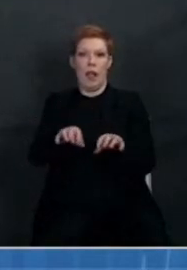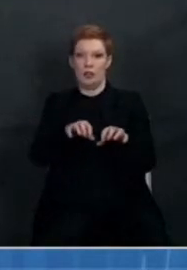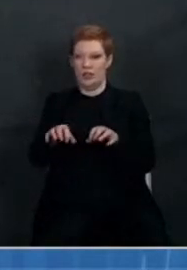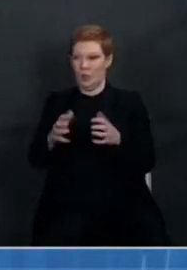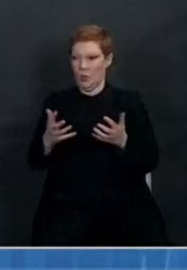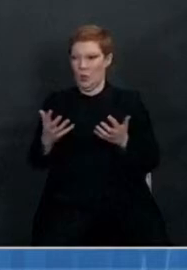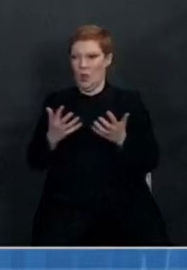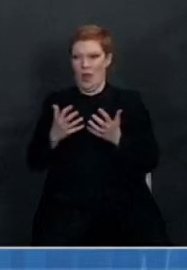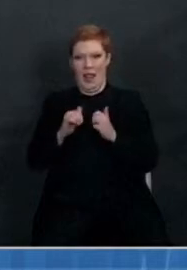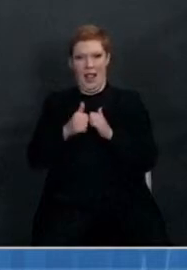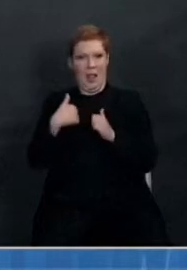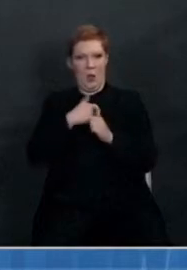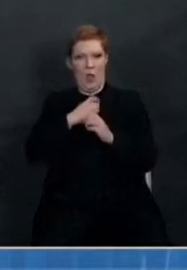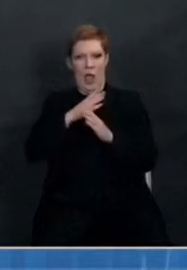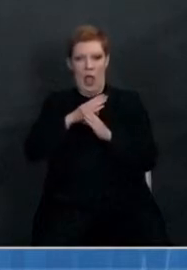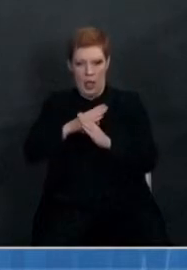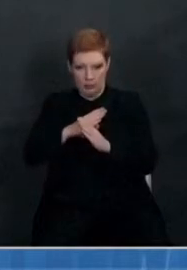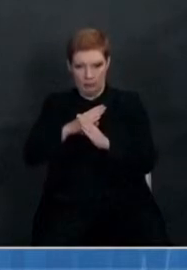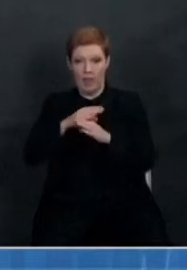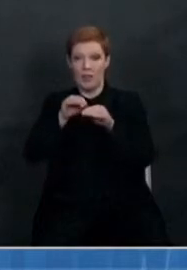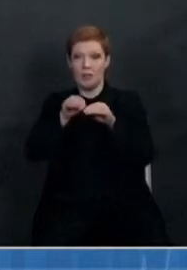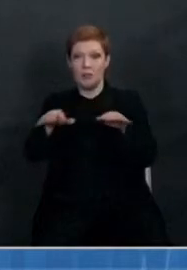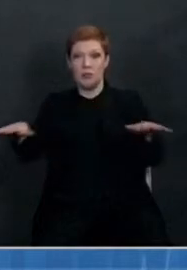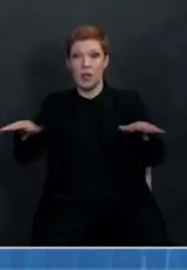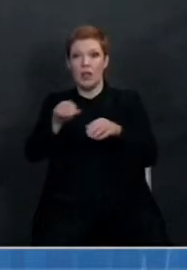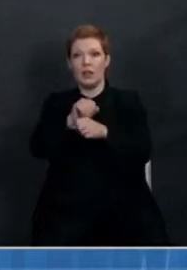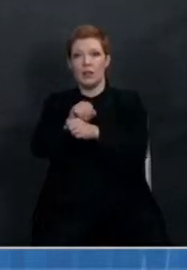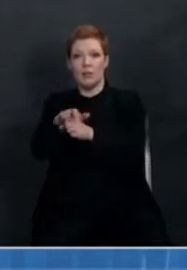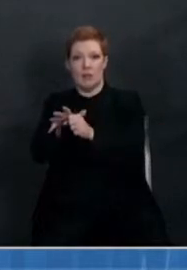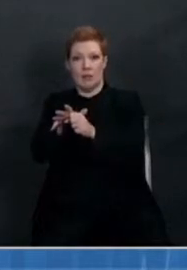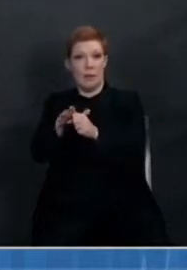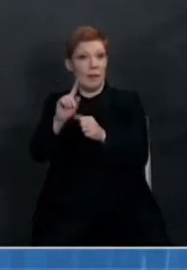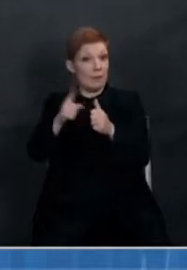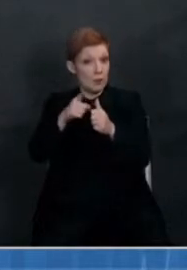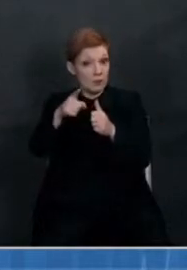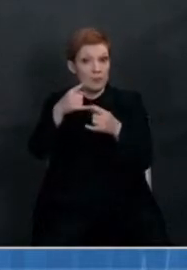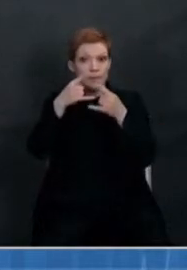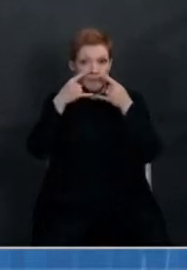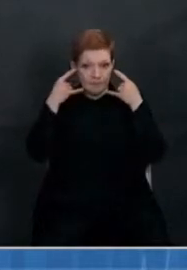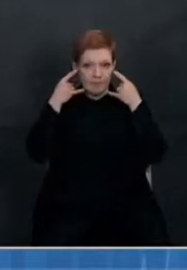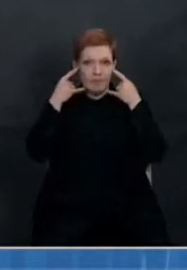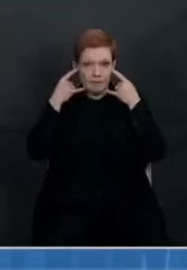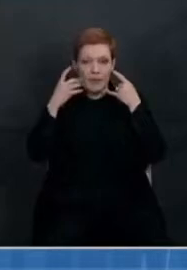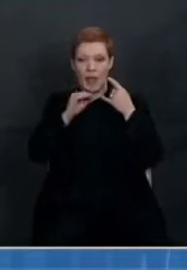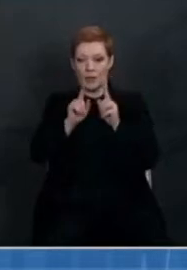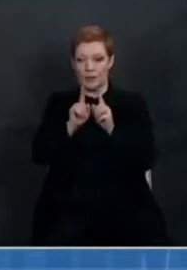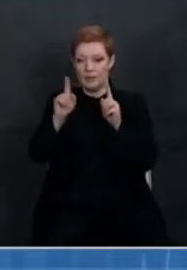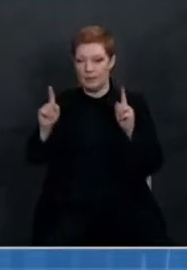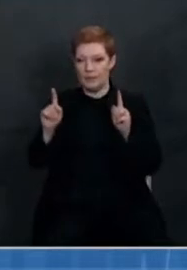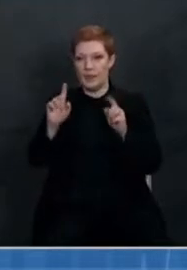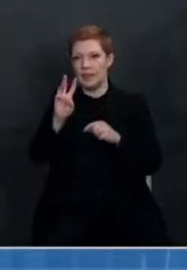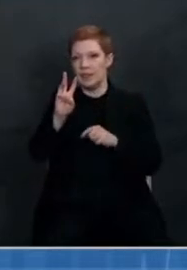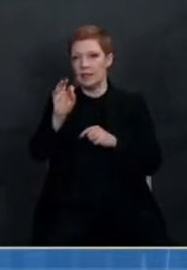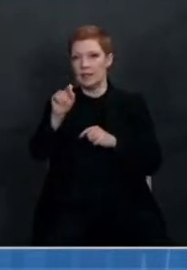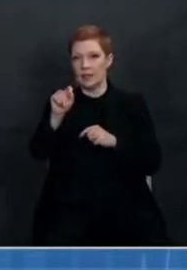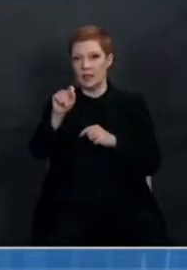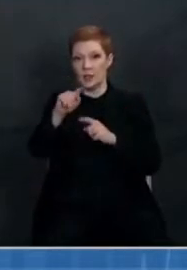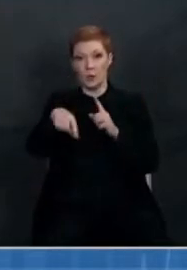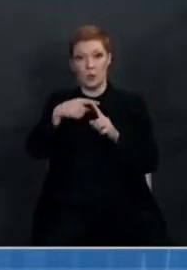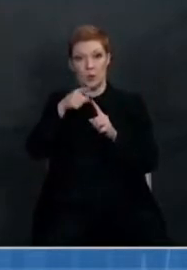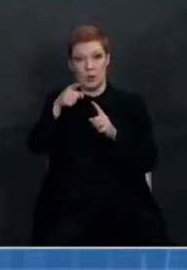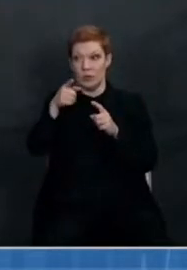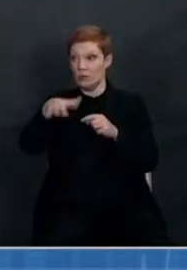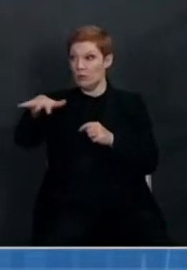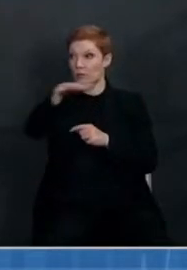stop the spread of COVID-19. First, wear a mask, stay six feet apart when you are in public and around